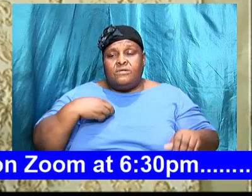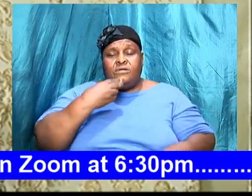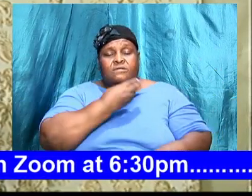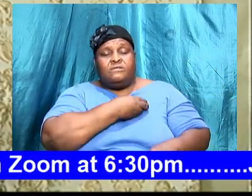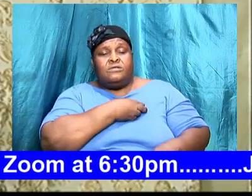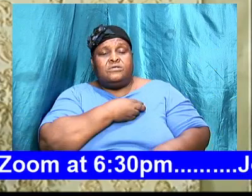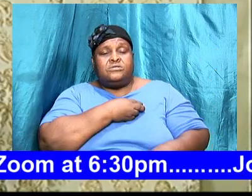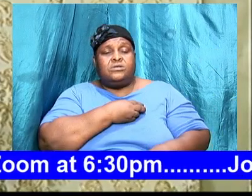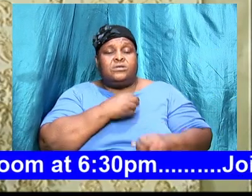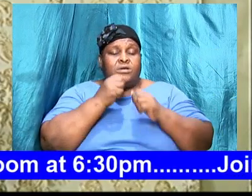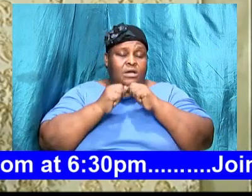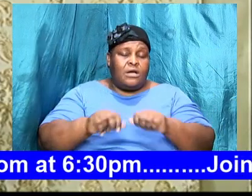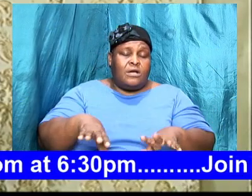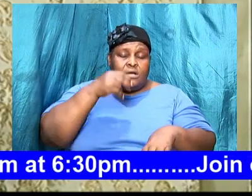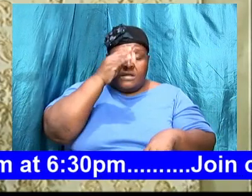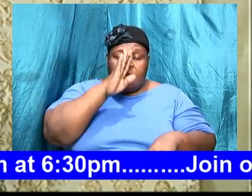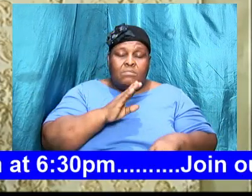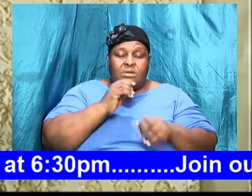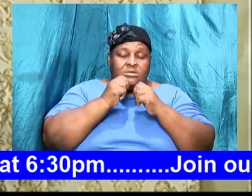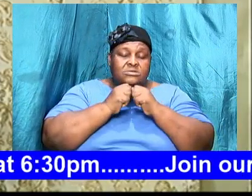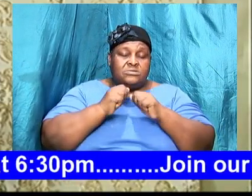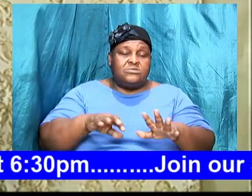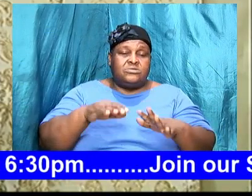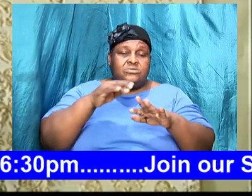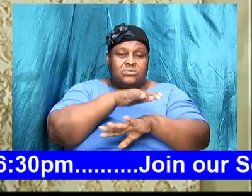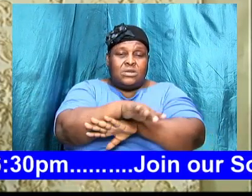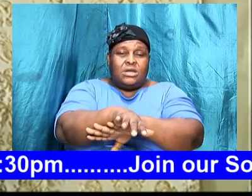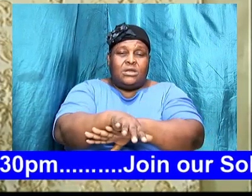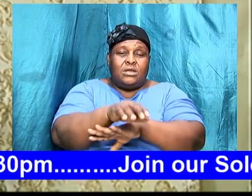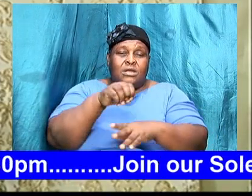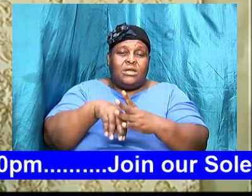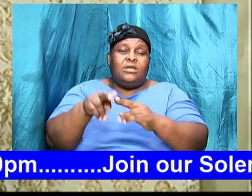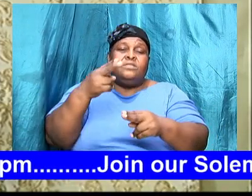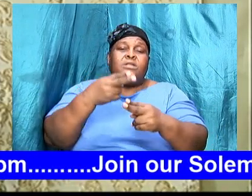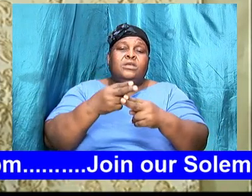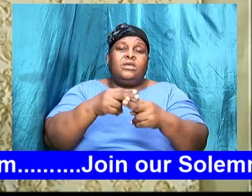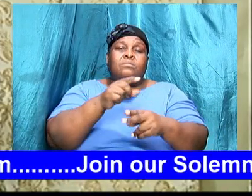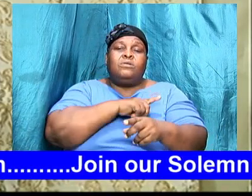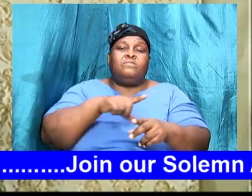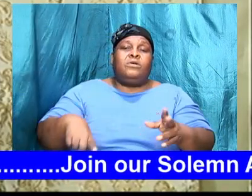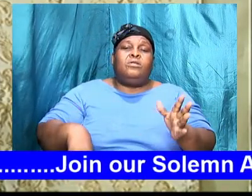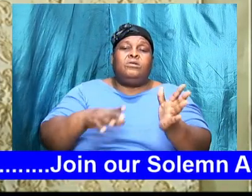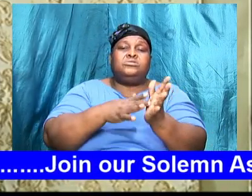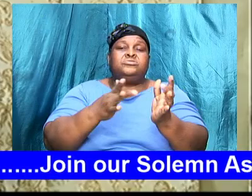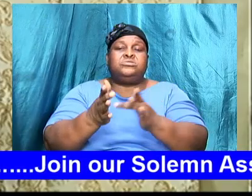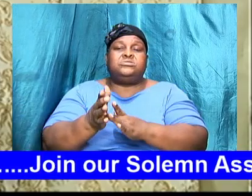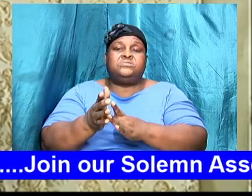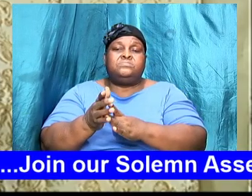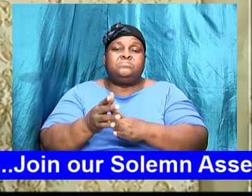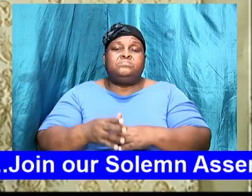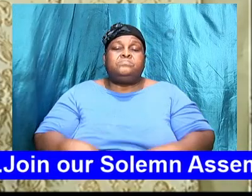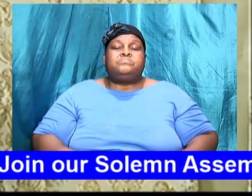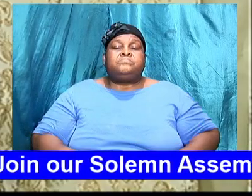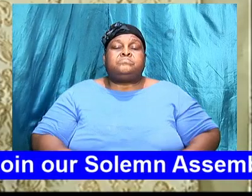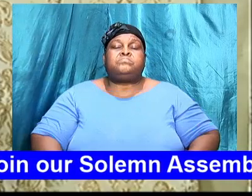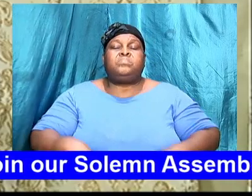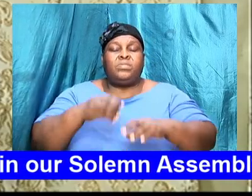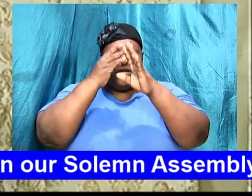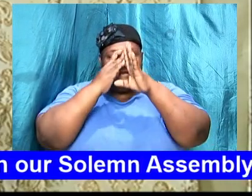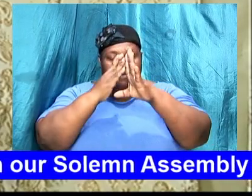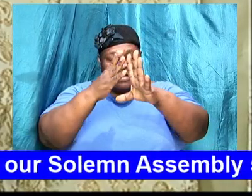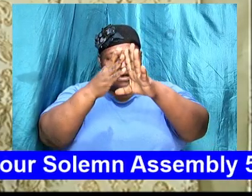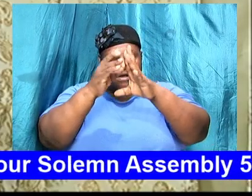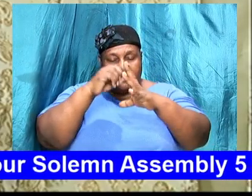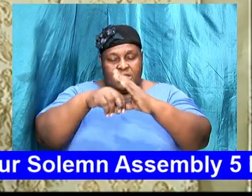God bless us tonight in the name of the Lord let us bow our heads and let us pray father